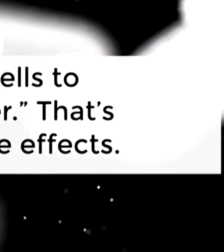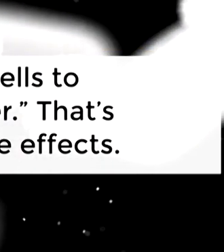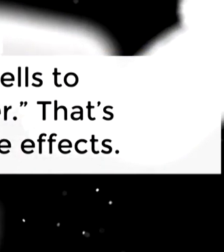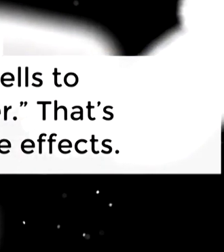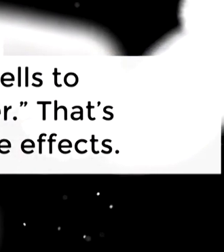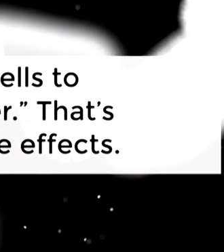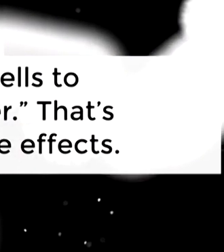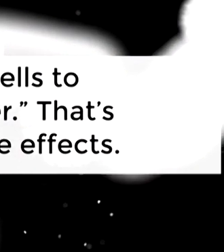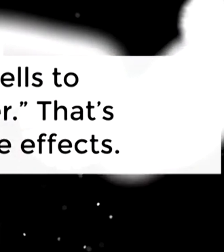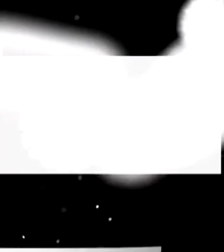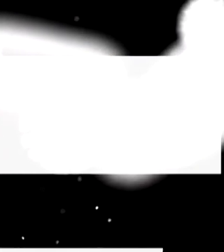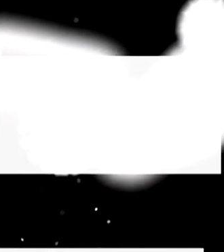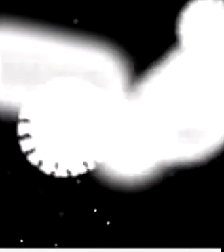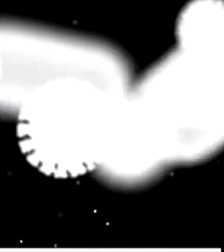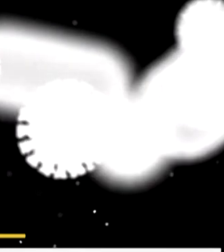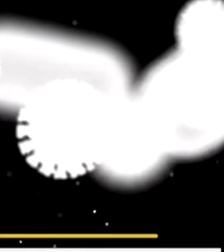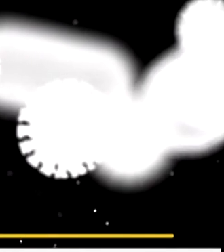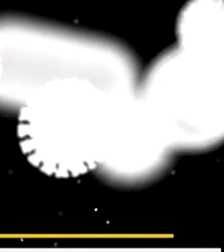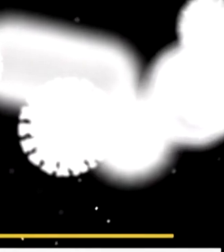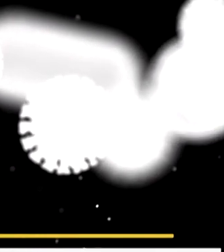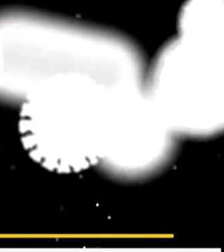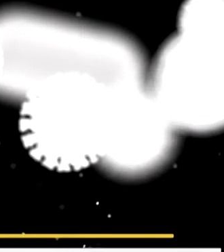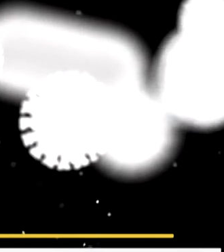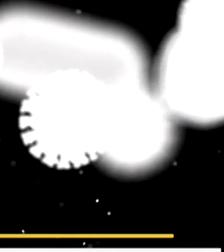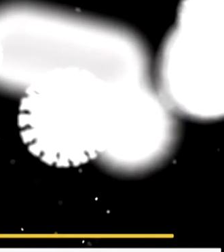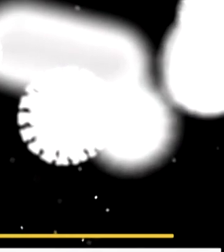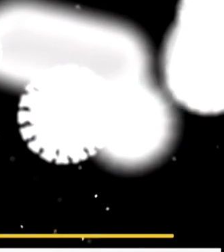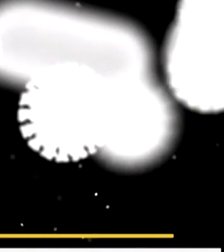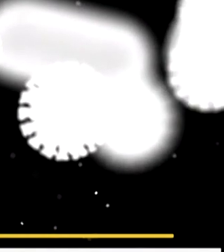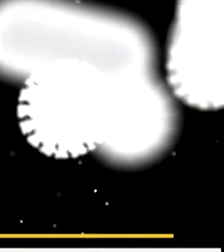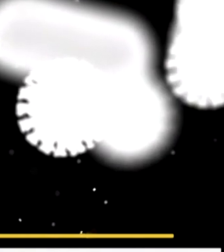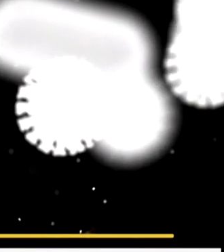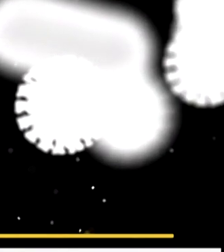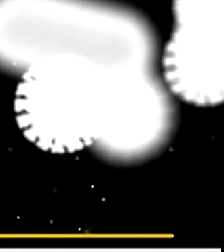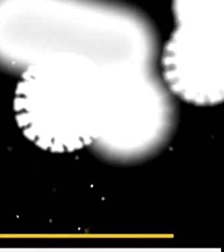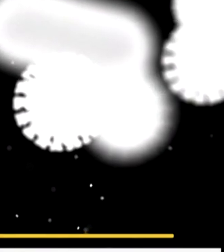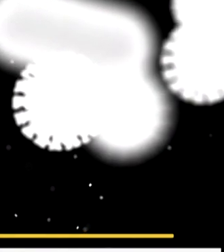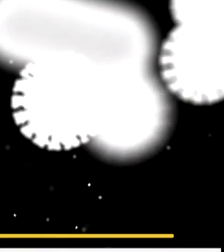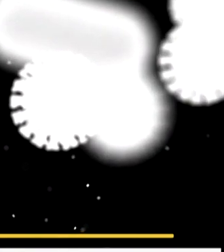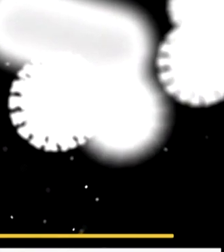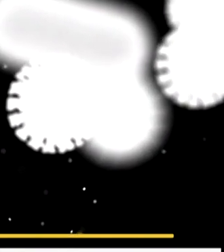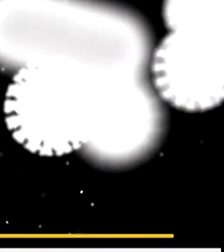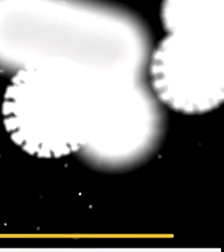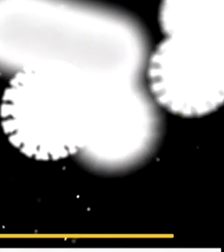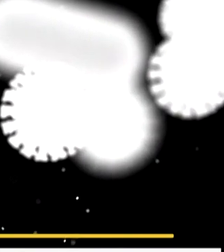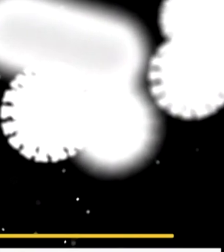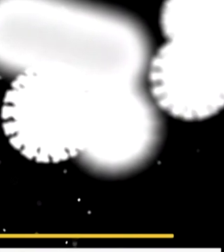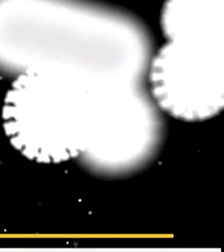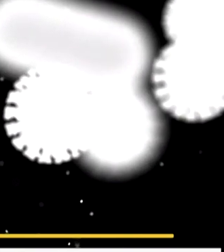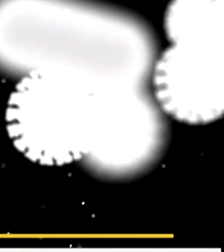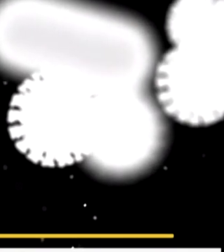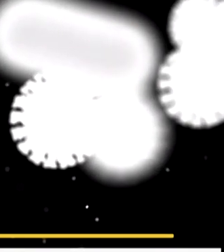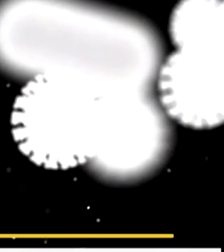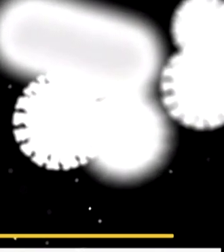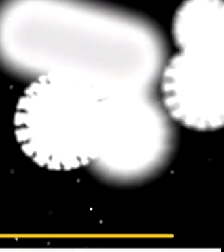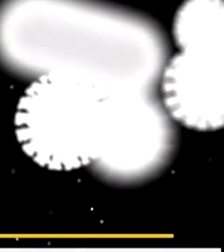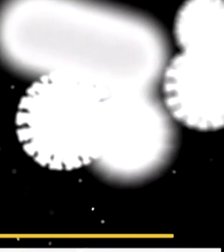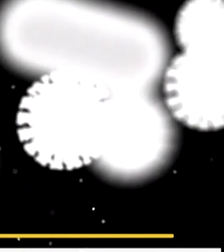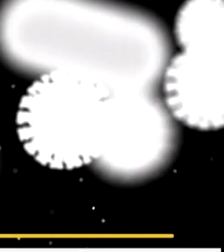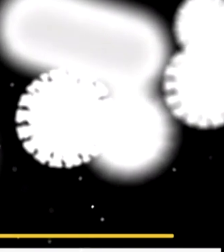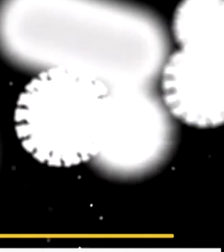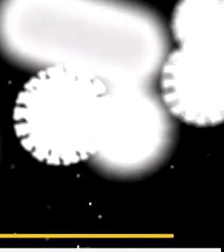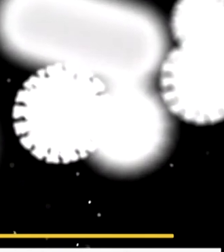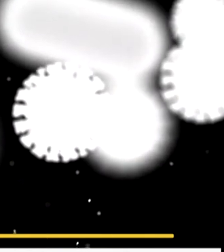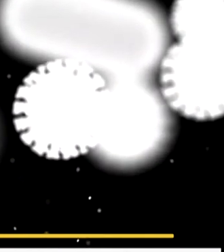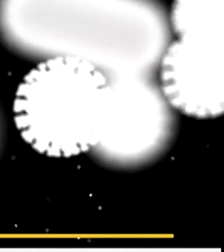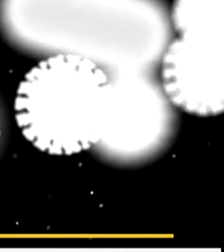some side effects. When you get the second shot, your immune system launches that attack again. But this time,